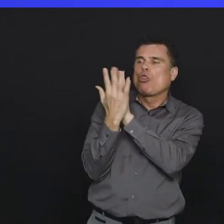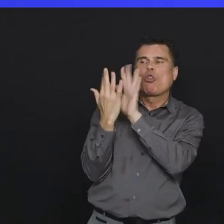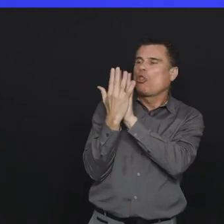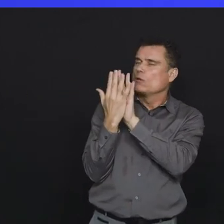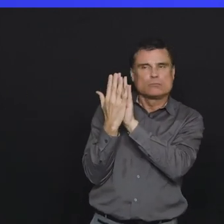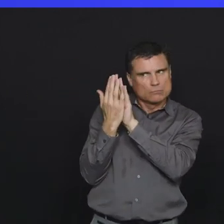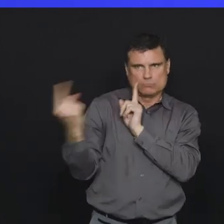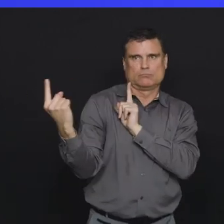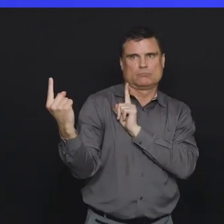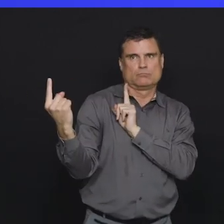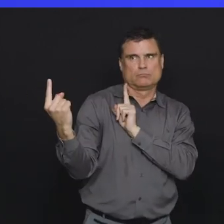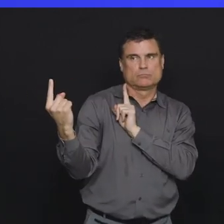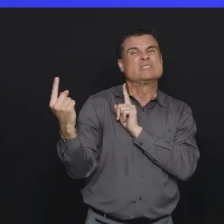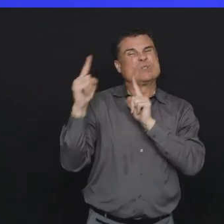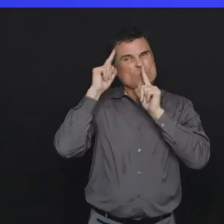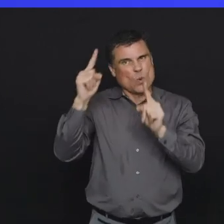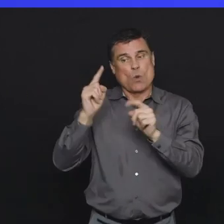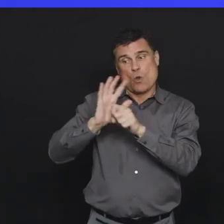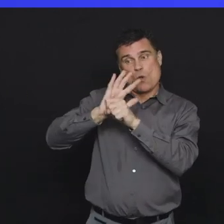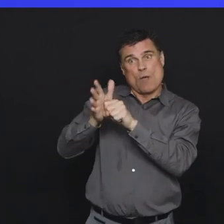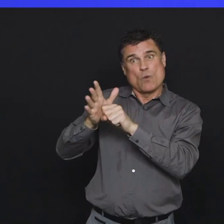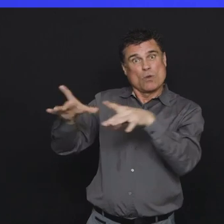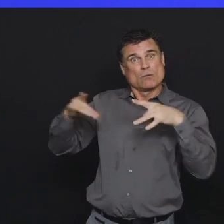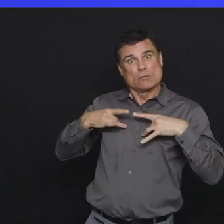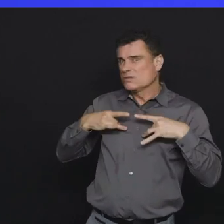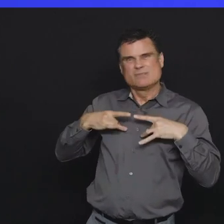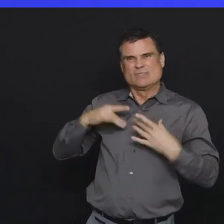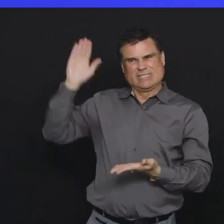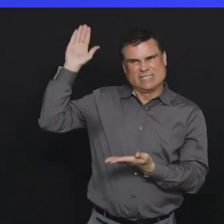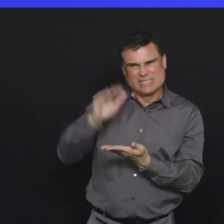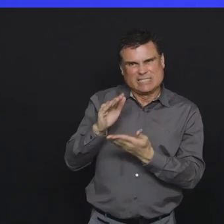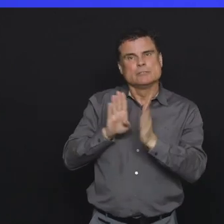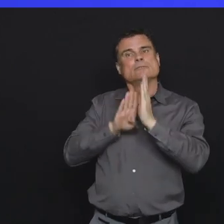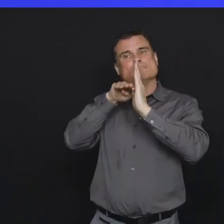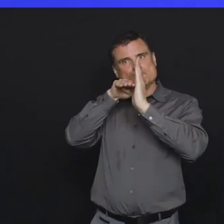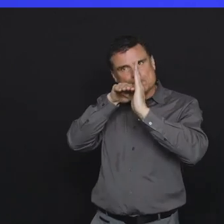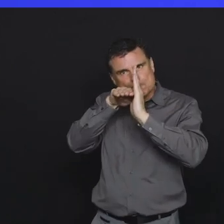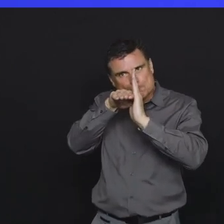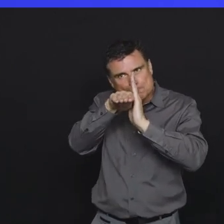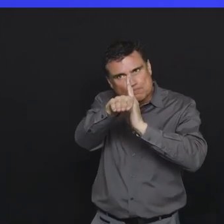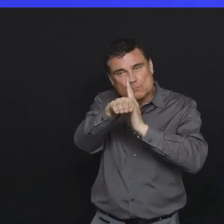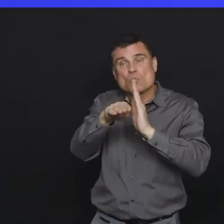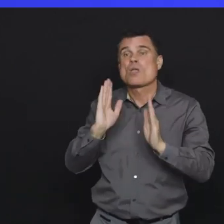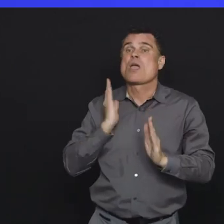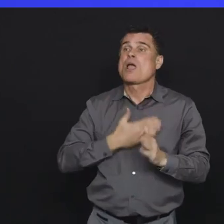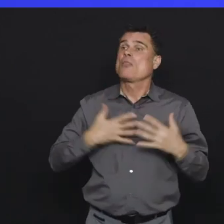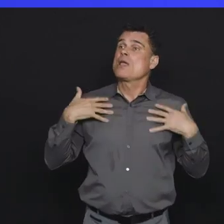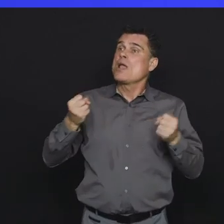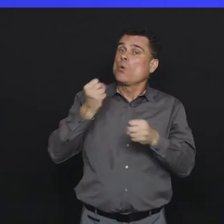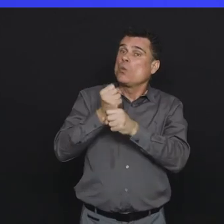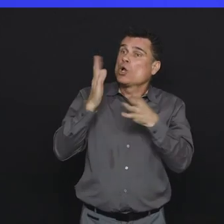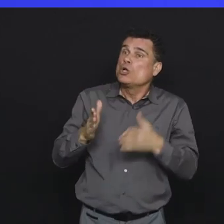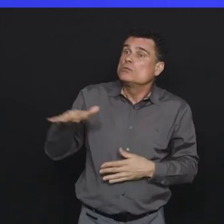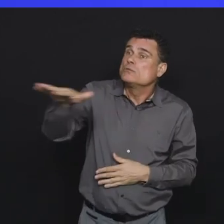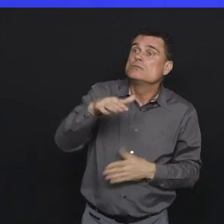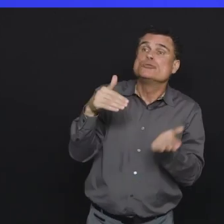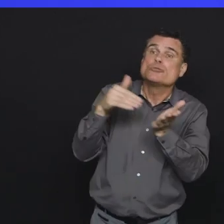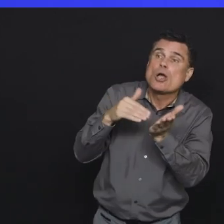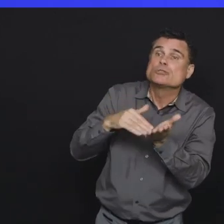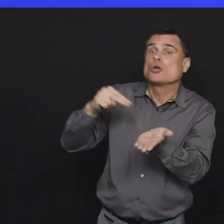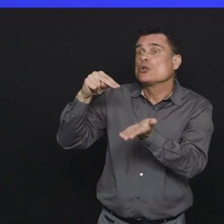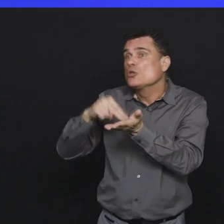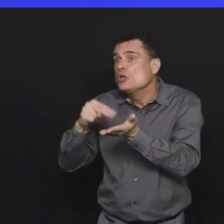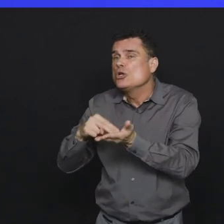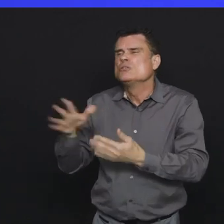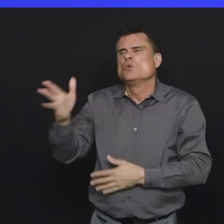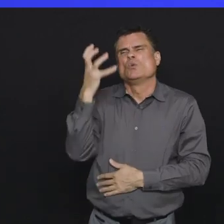we can continue to bend the curve, that we can ensure that the resources that we've made available in the healthcare system, and the passion and commitment and